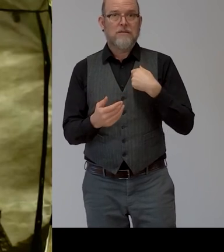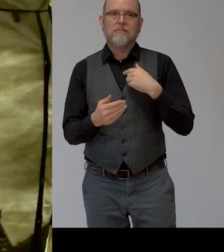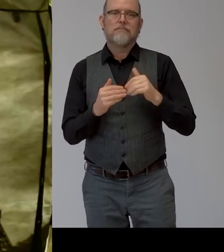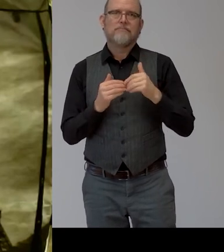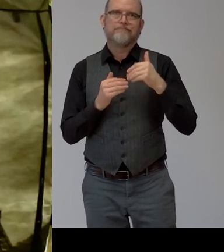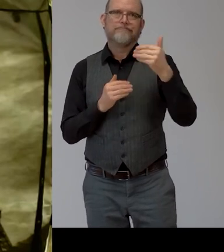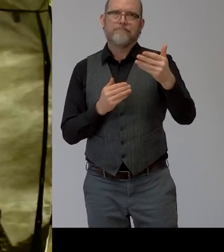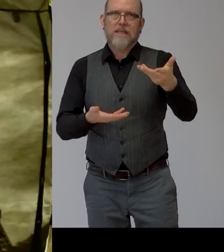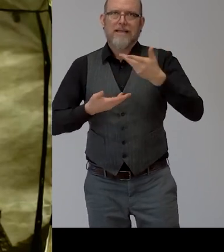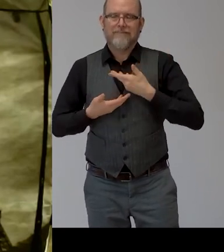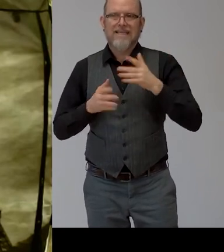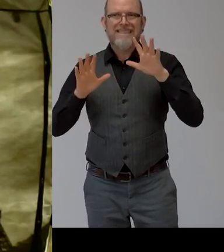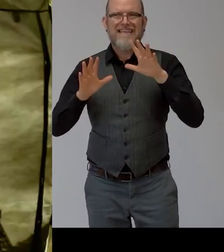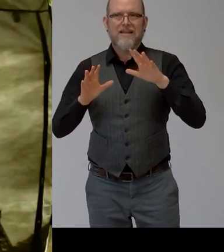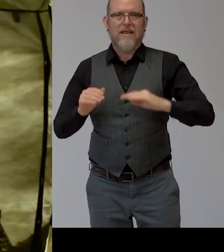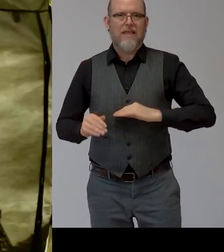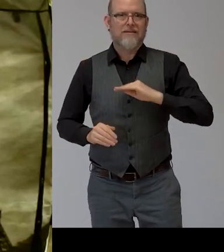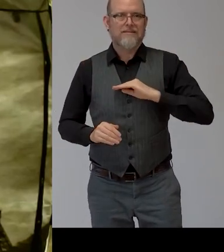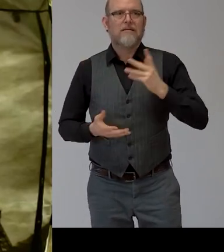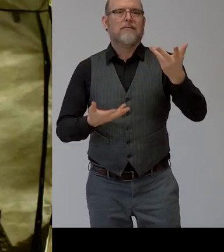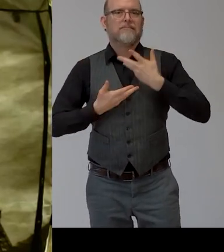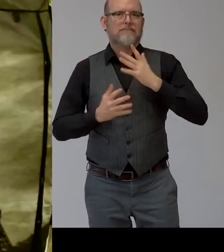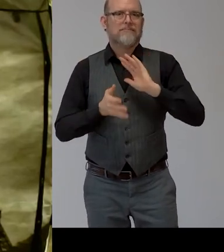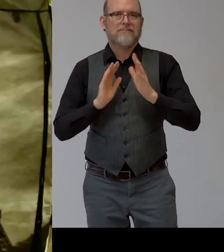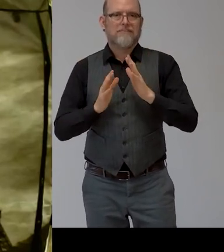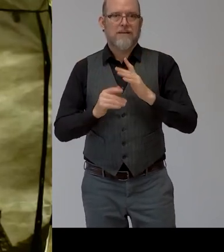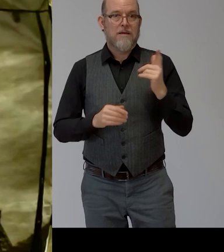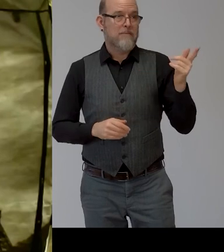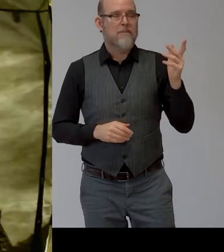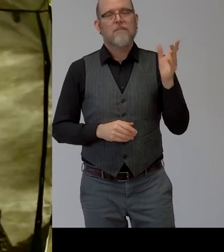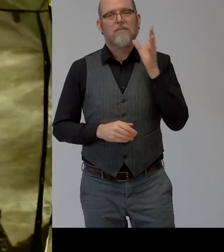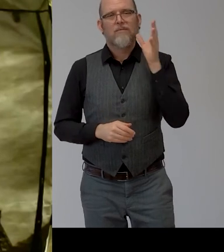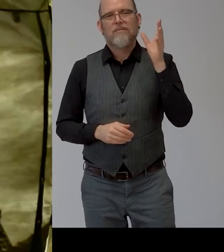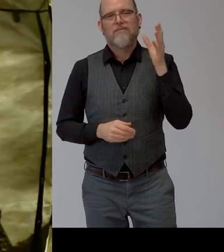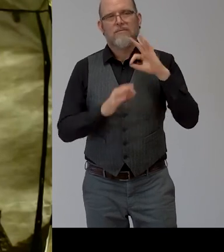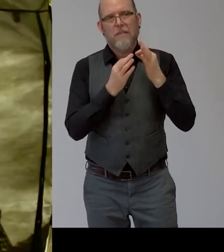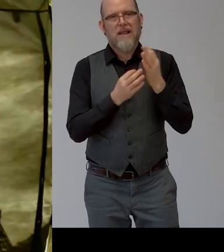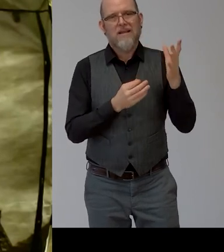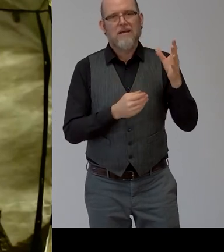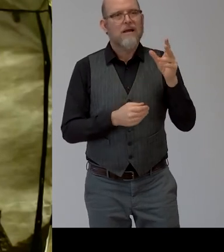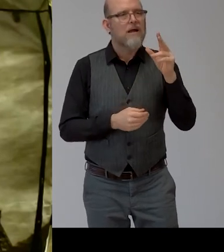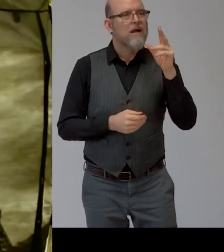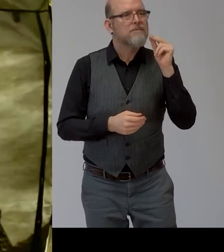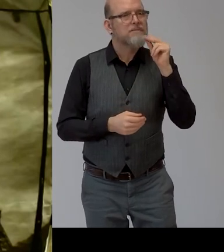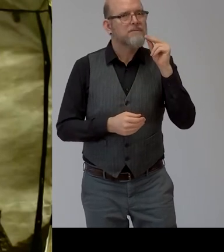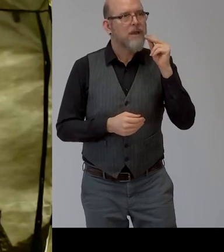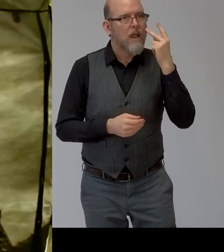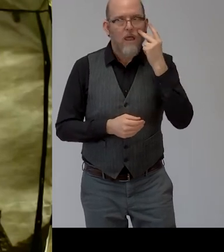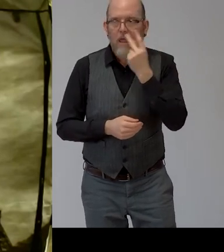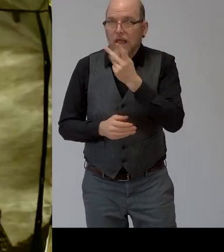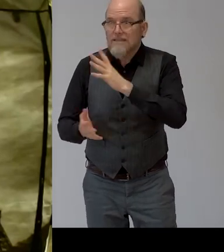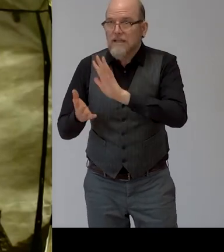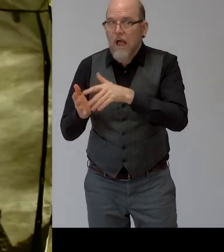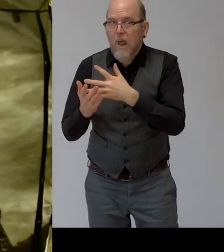hearing but when i found out about sign language i was so moved by it and hypnotized i could